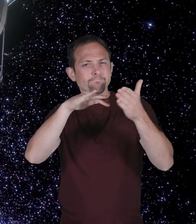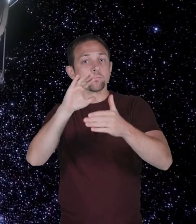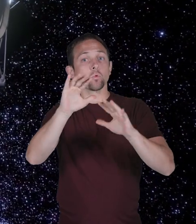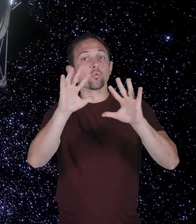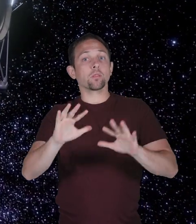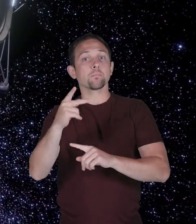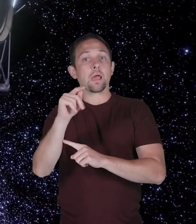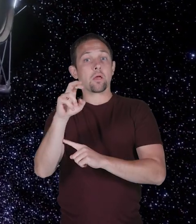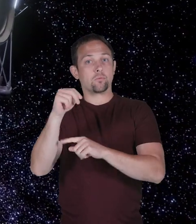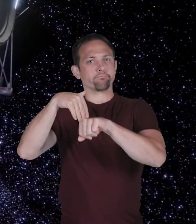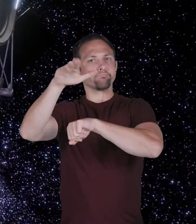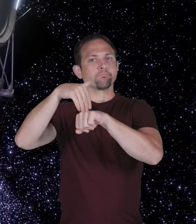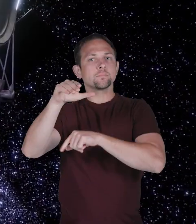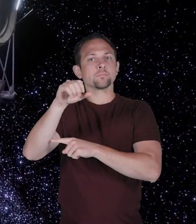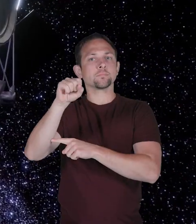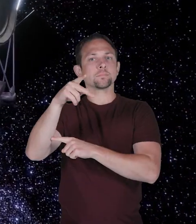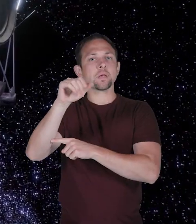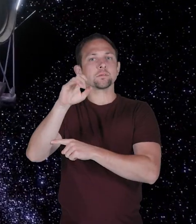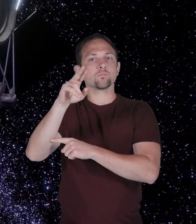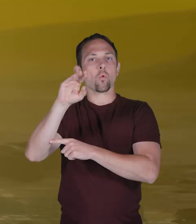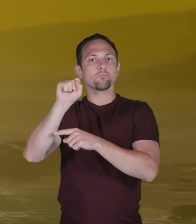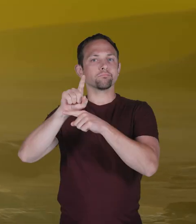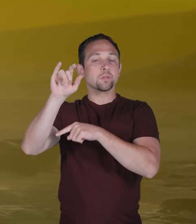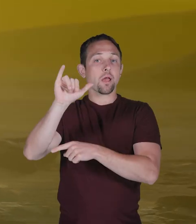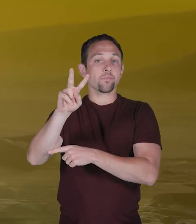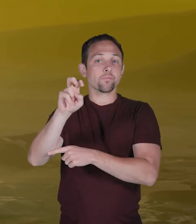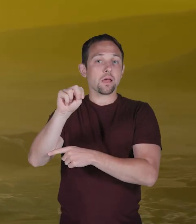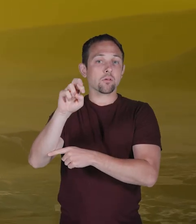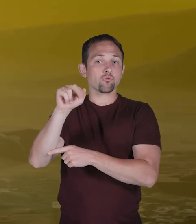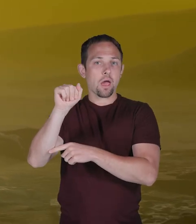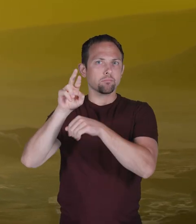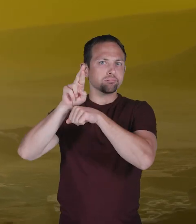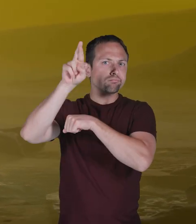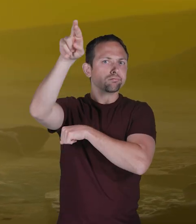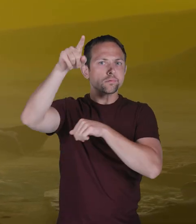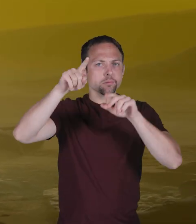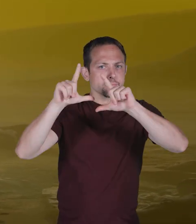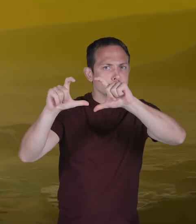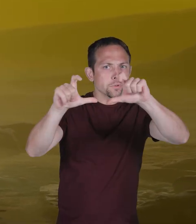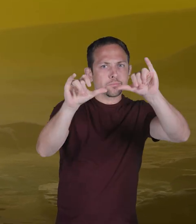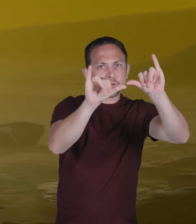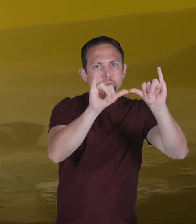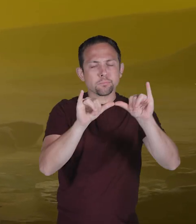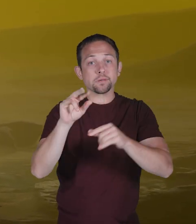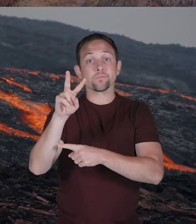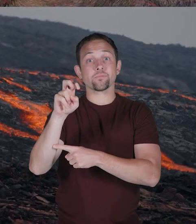Scientists study these weather patterns by sending space probes, like the Venera, to take pictures and measurements.